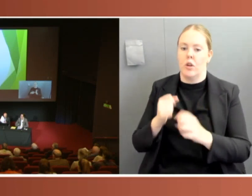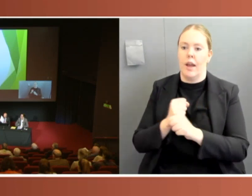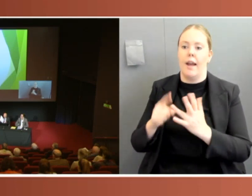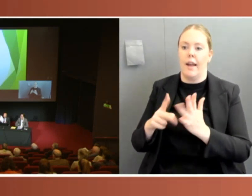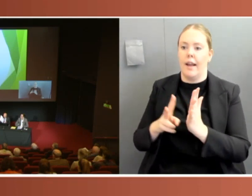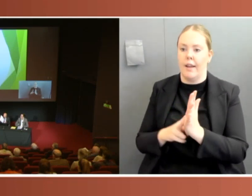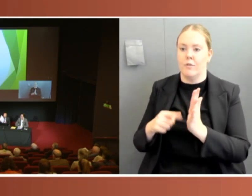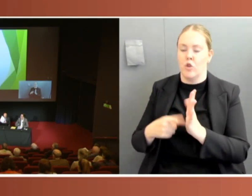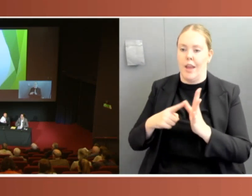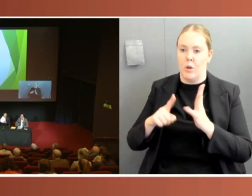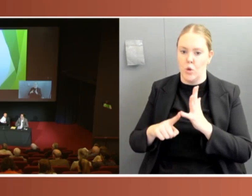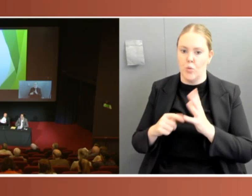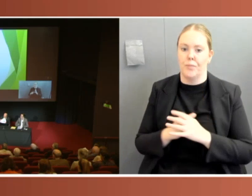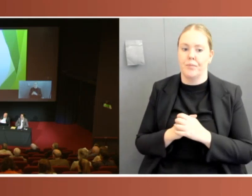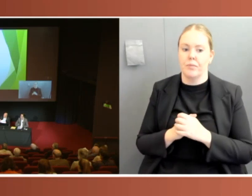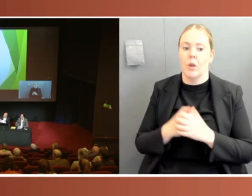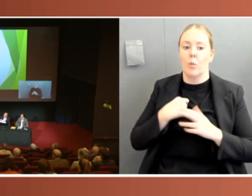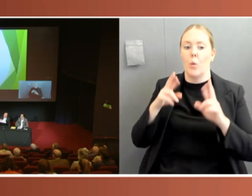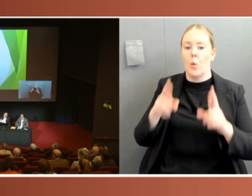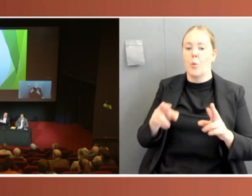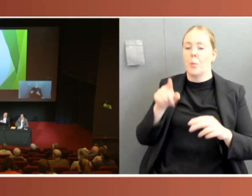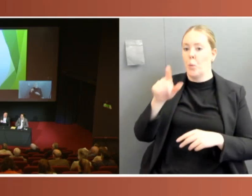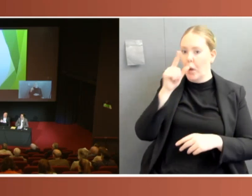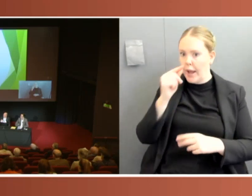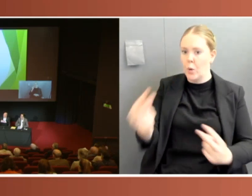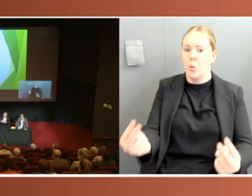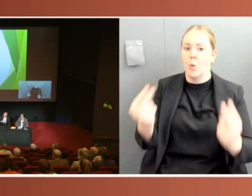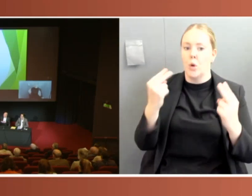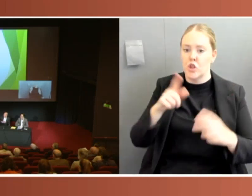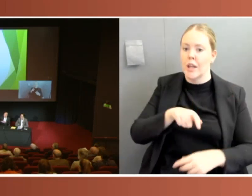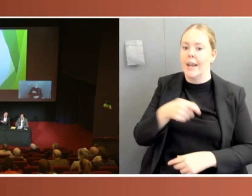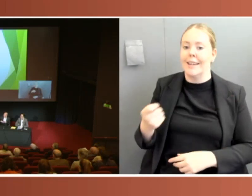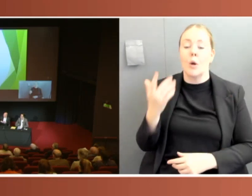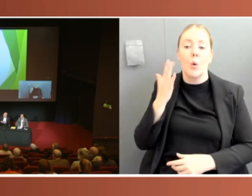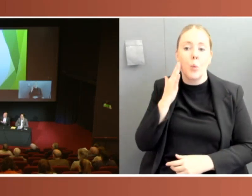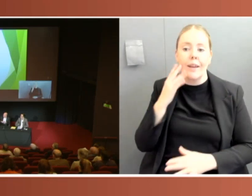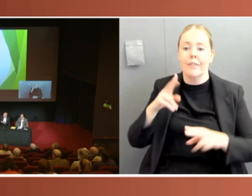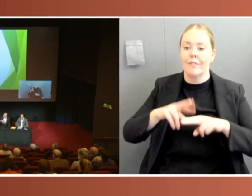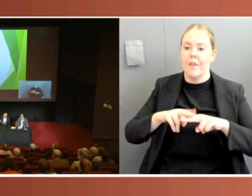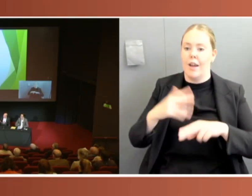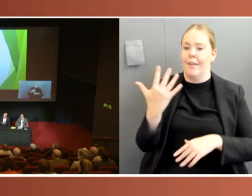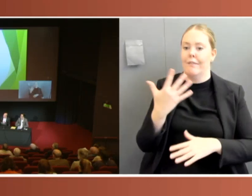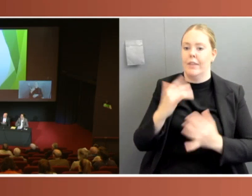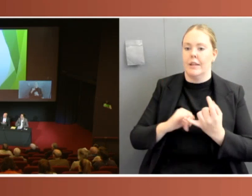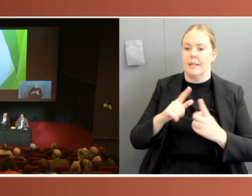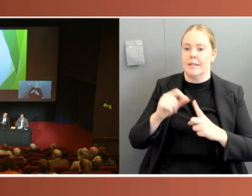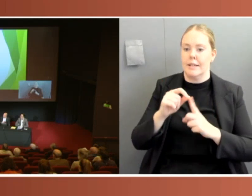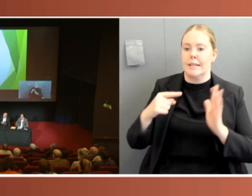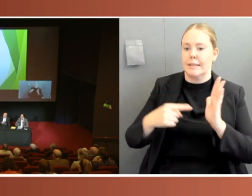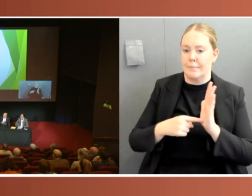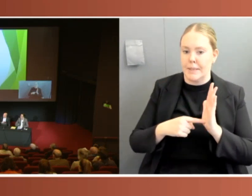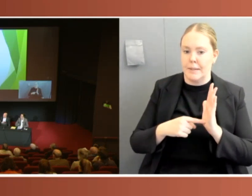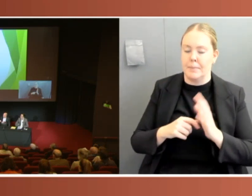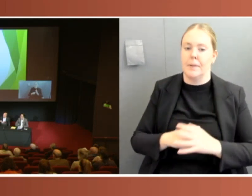can join us for our next lecture, which will be on Friday the 15th of September, presented by Ms. Lena Rikula Tamang, Director